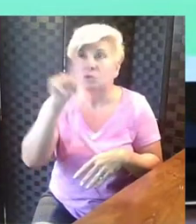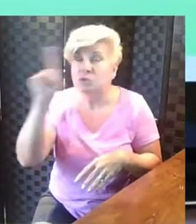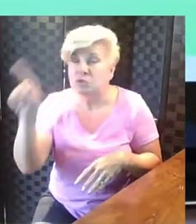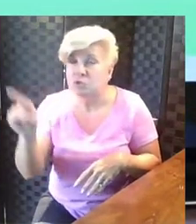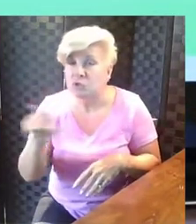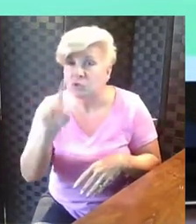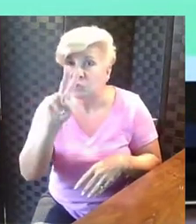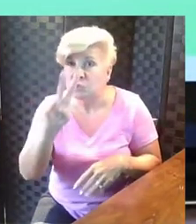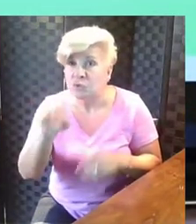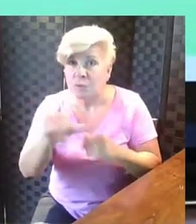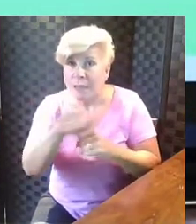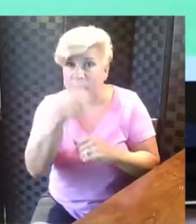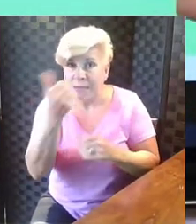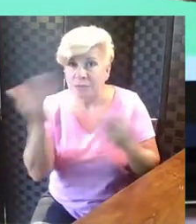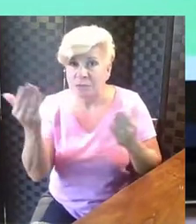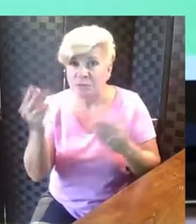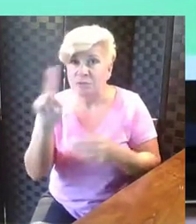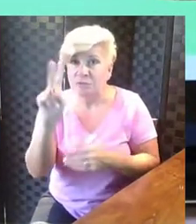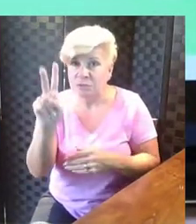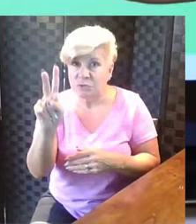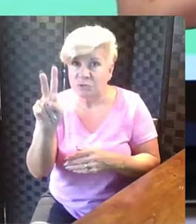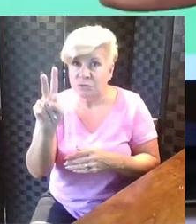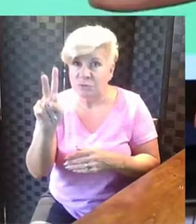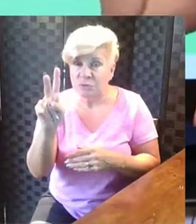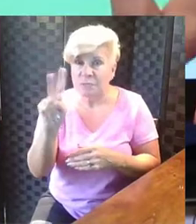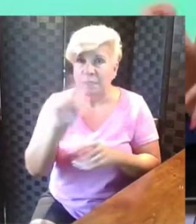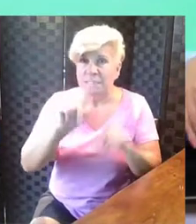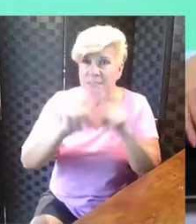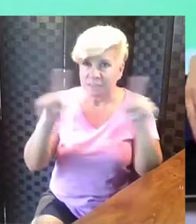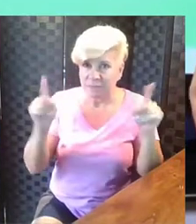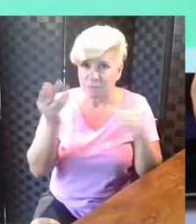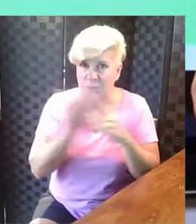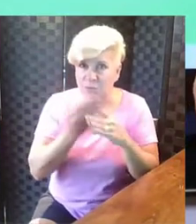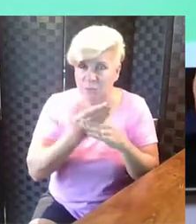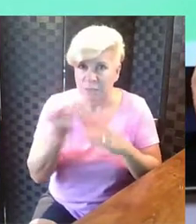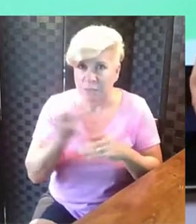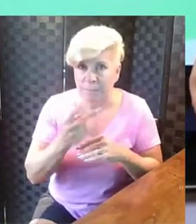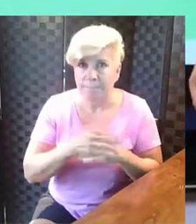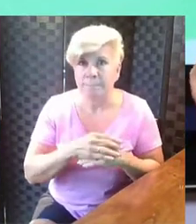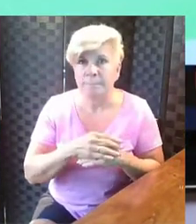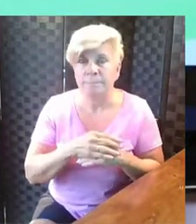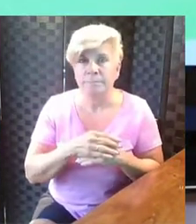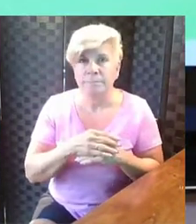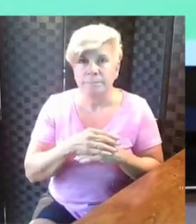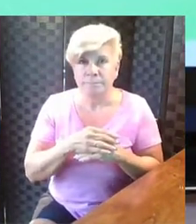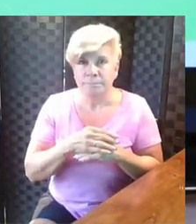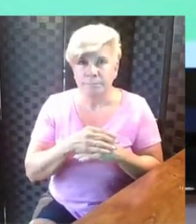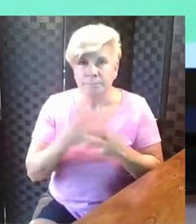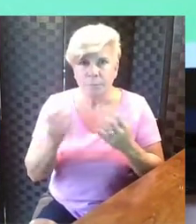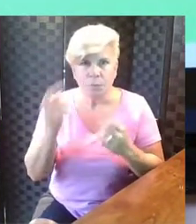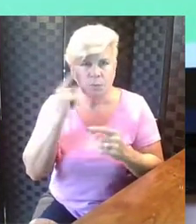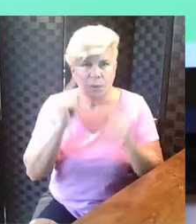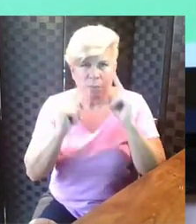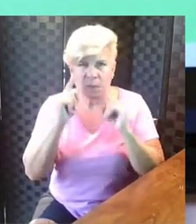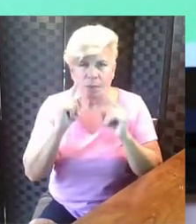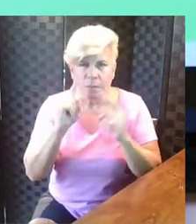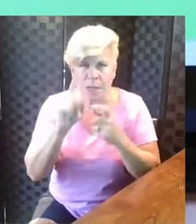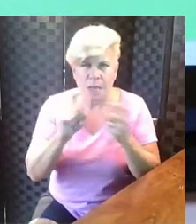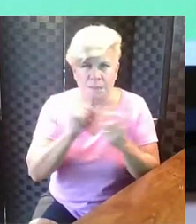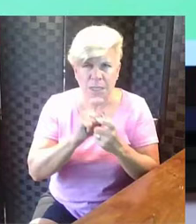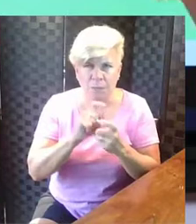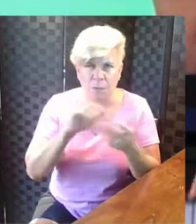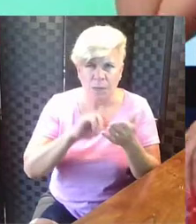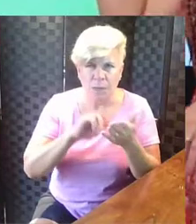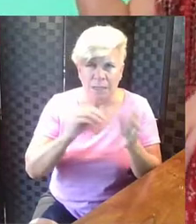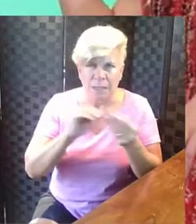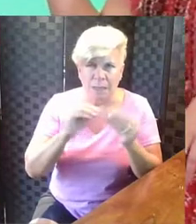There's two extra here, right? So two is the difference between them. So if we want to figure out exactly what